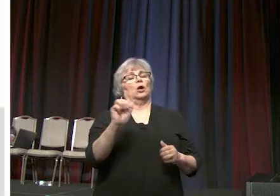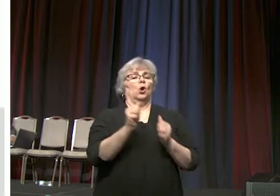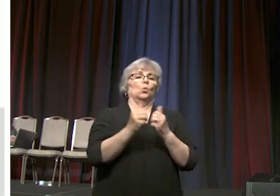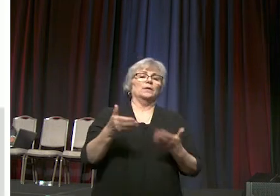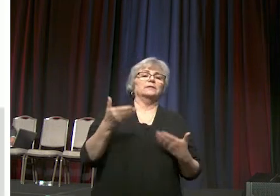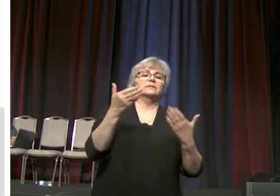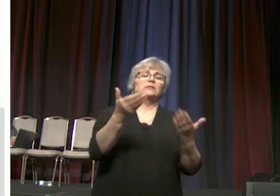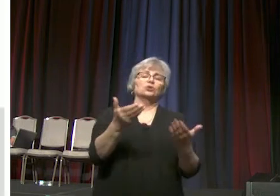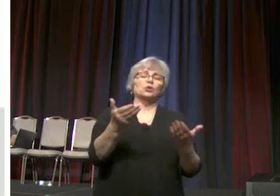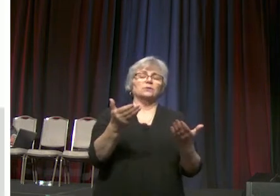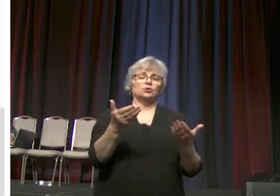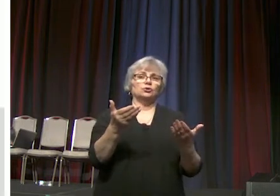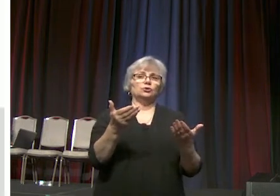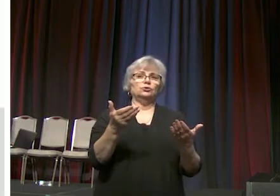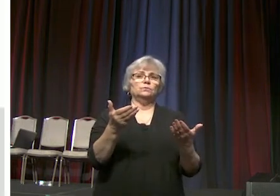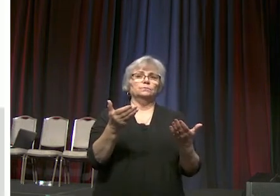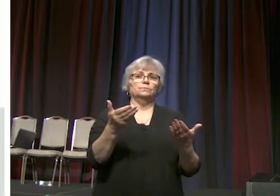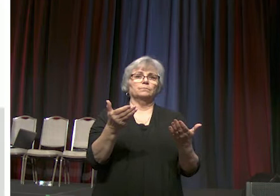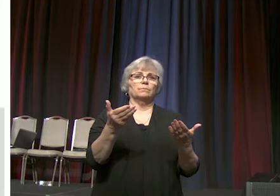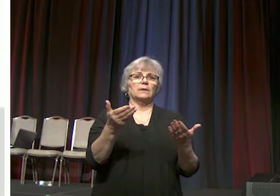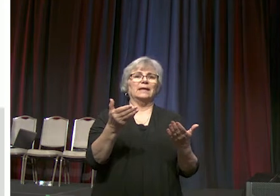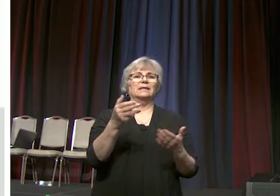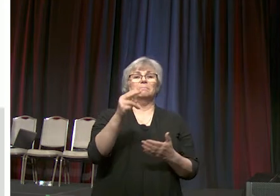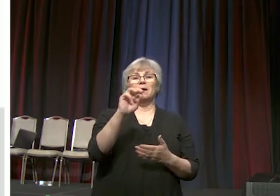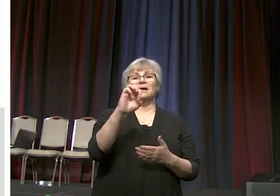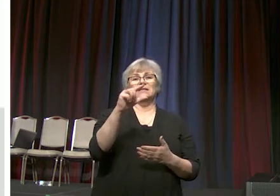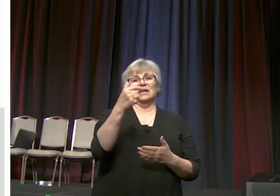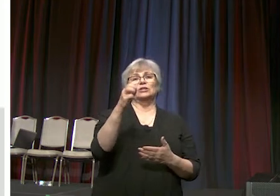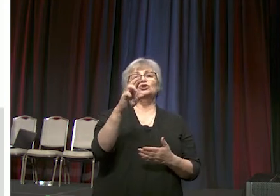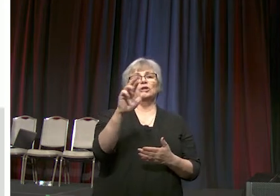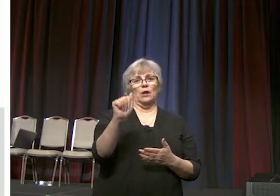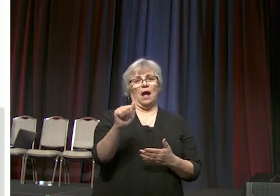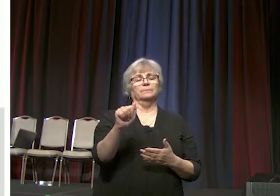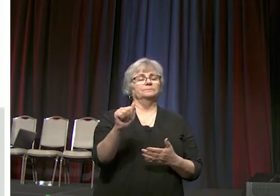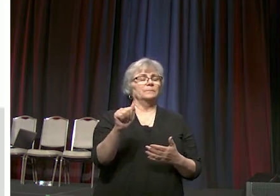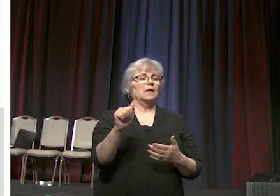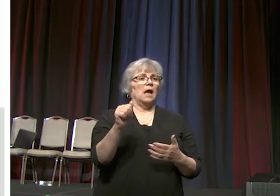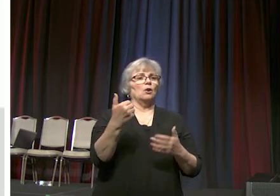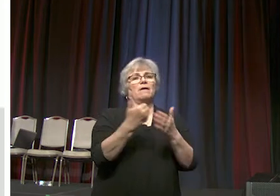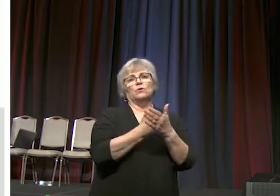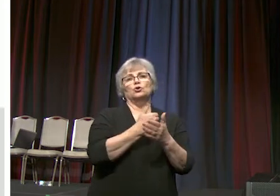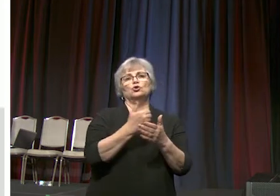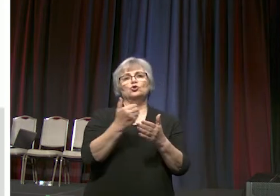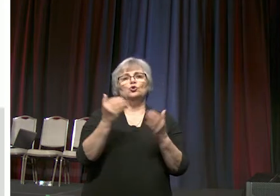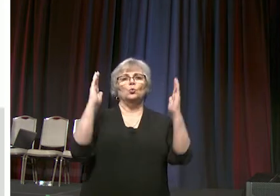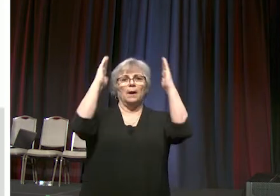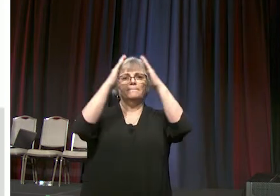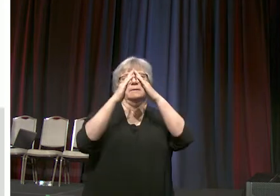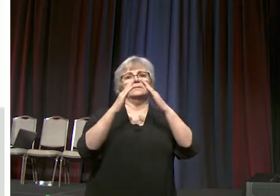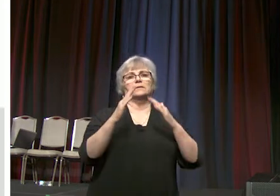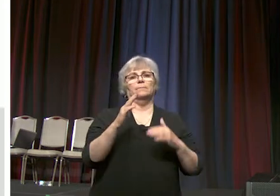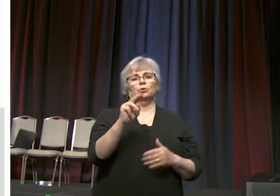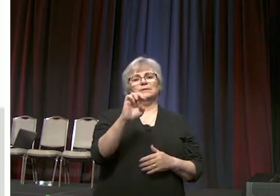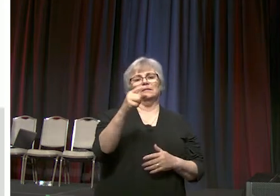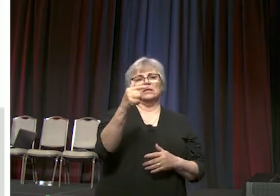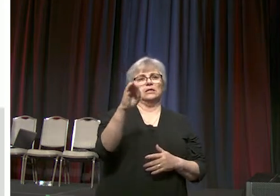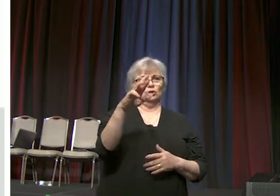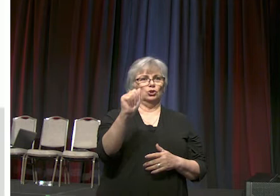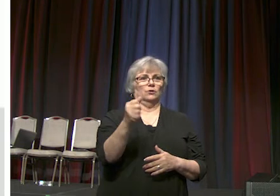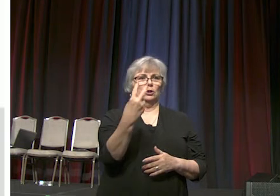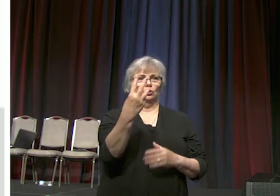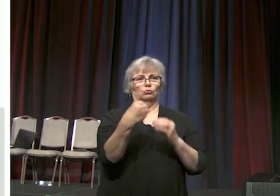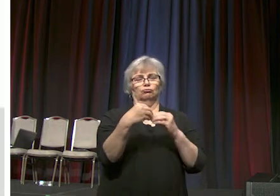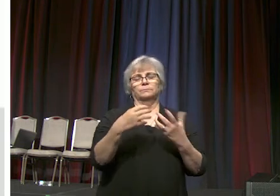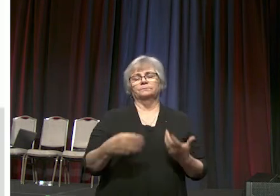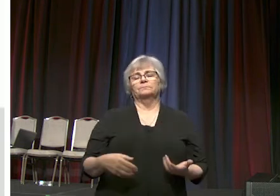that it uh be in uh in nigeria which would create two episcopal areas in nigeria another petition